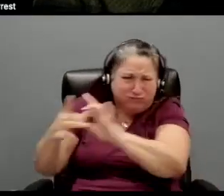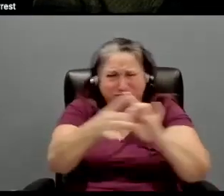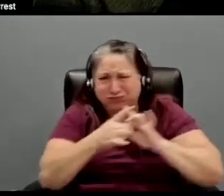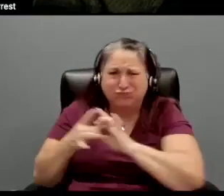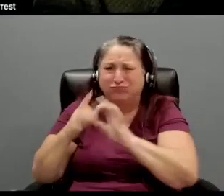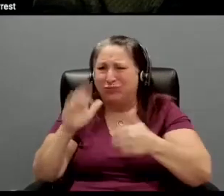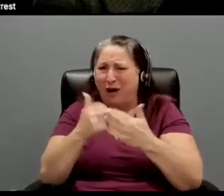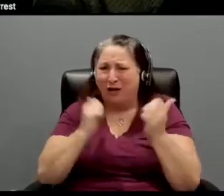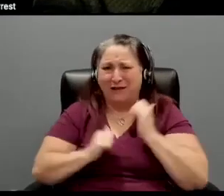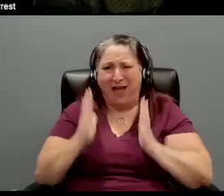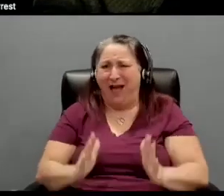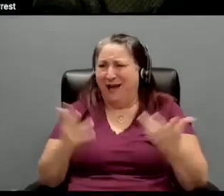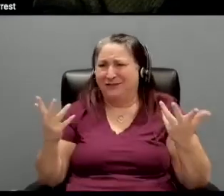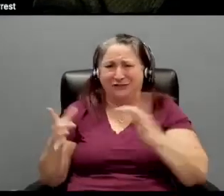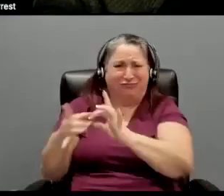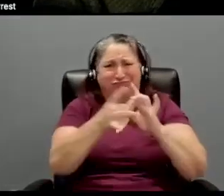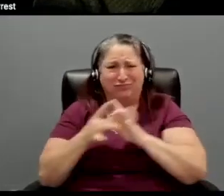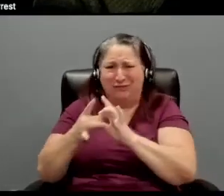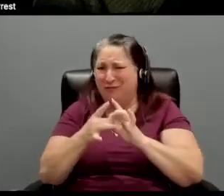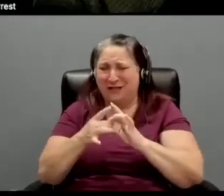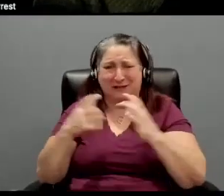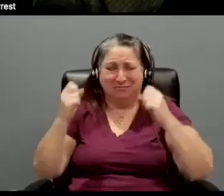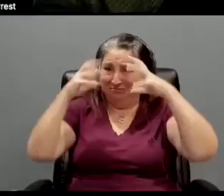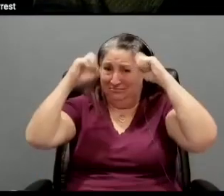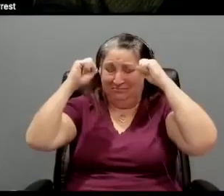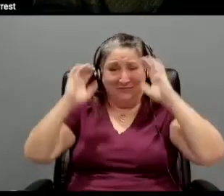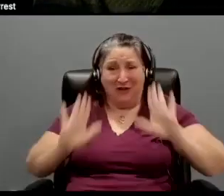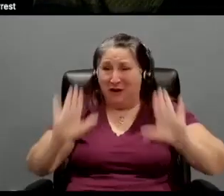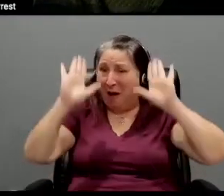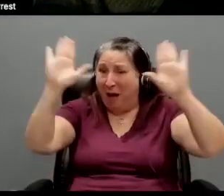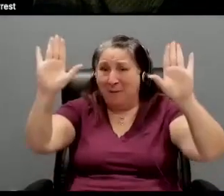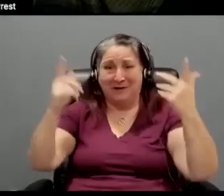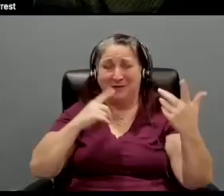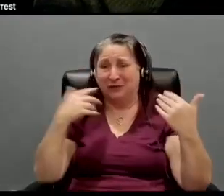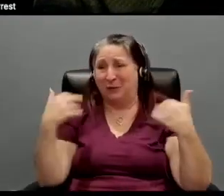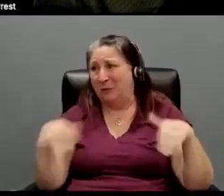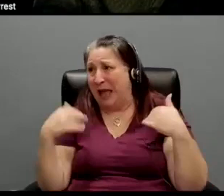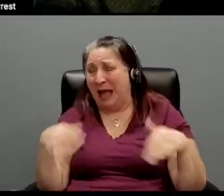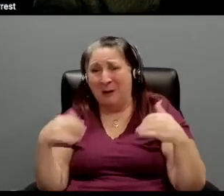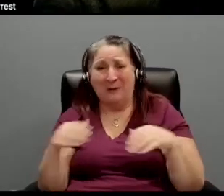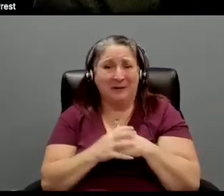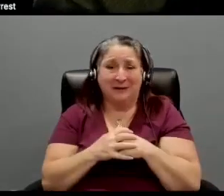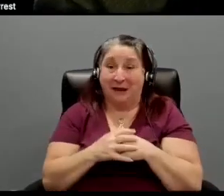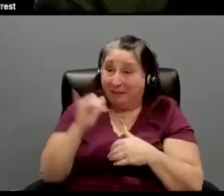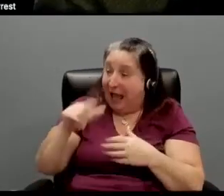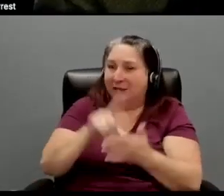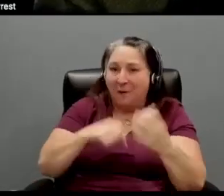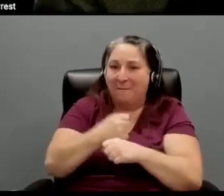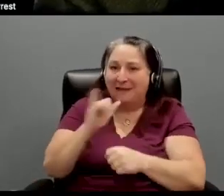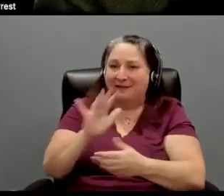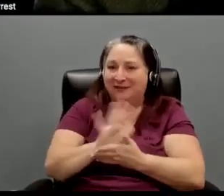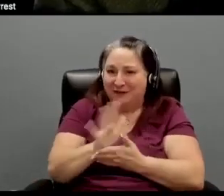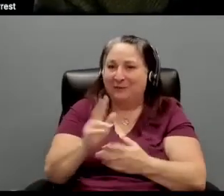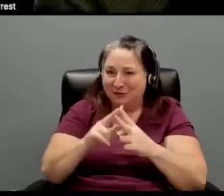actors was phenomenal. It was just, it was so this, and that's what makes this film so powerful